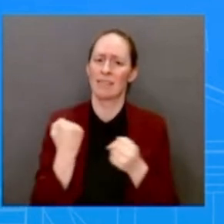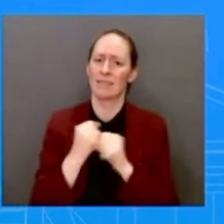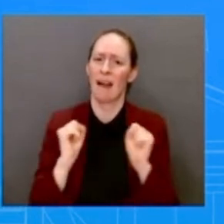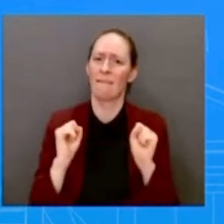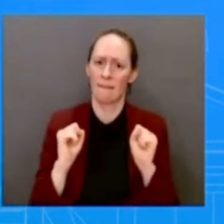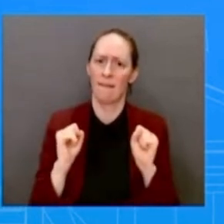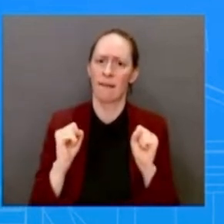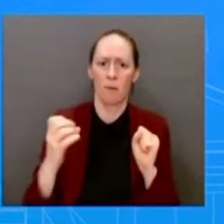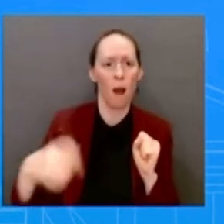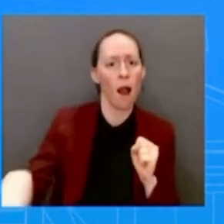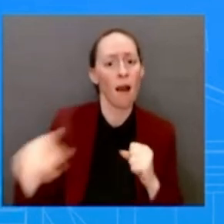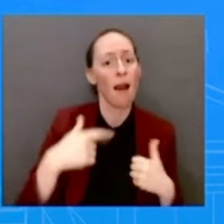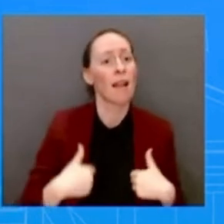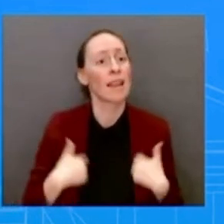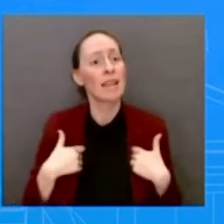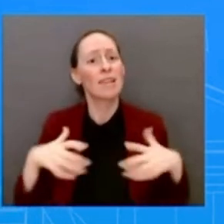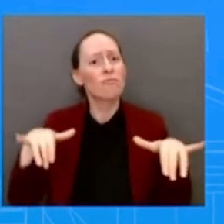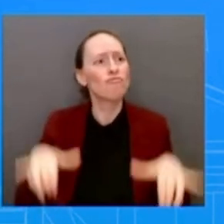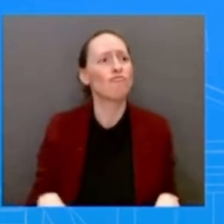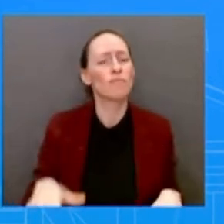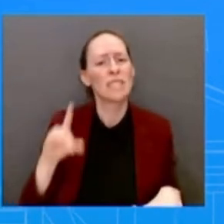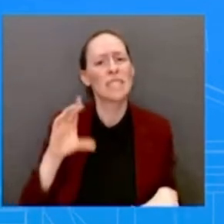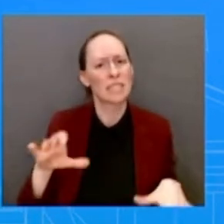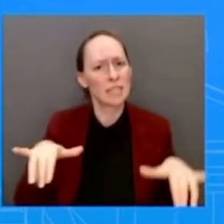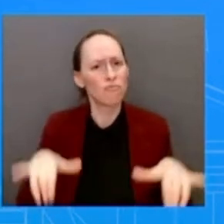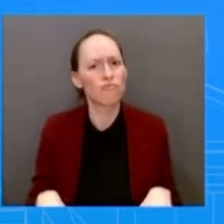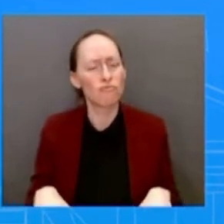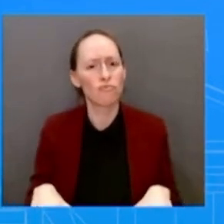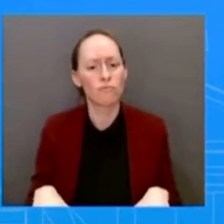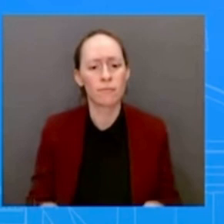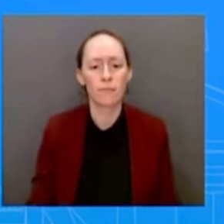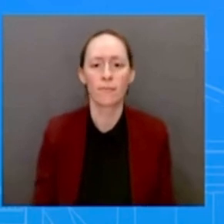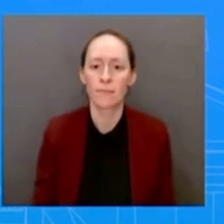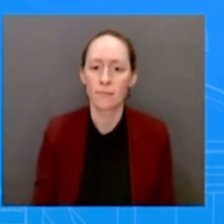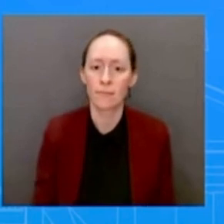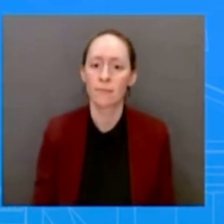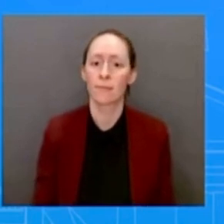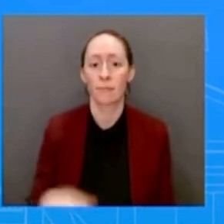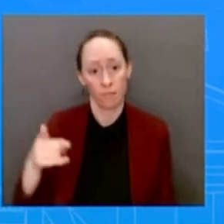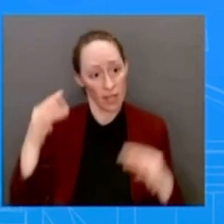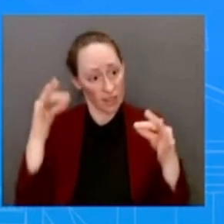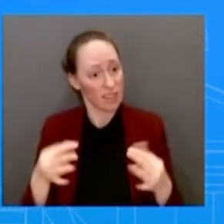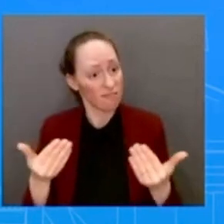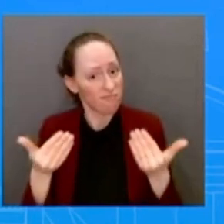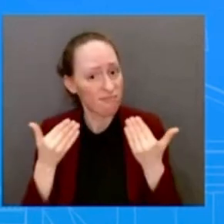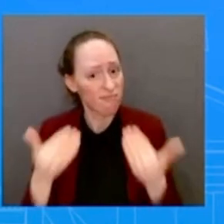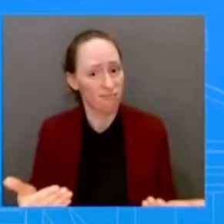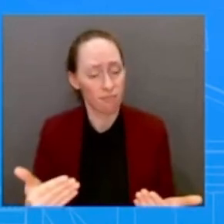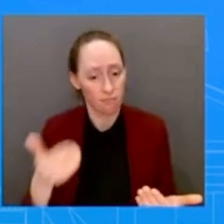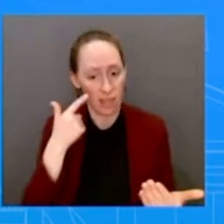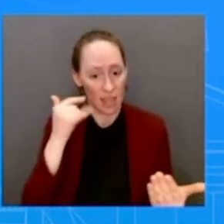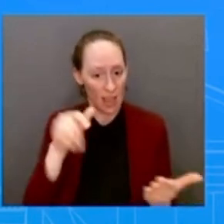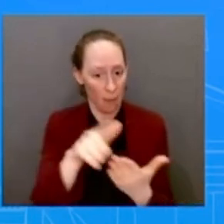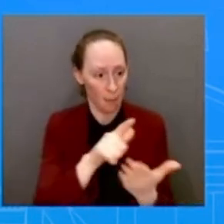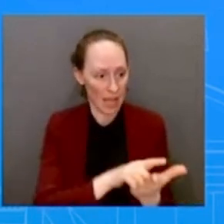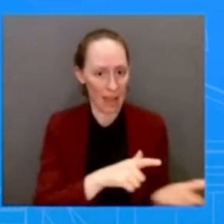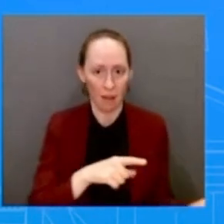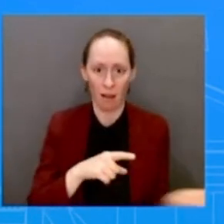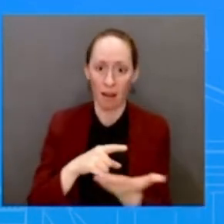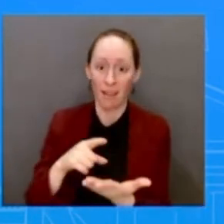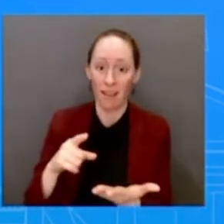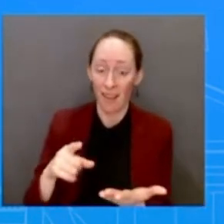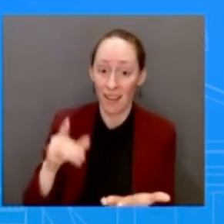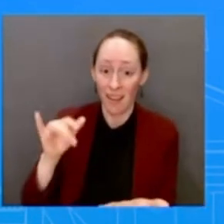that action because it's coming to him. We didn't put this legislation forth. This is not our legislation. This is a